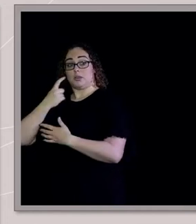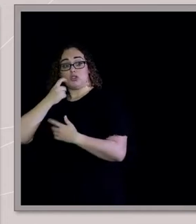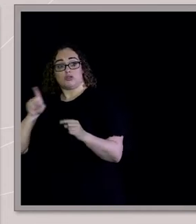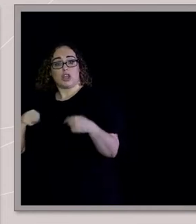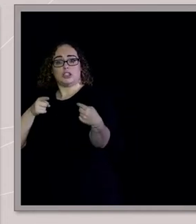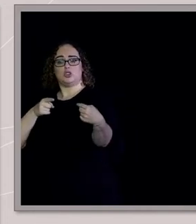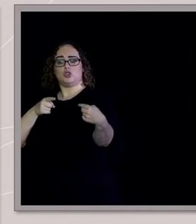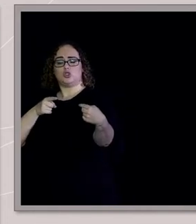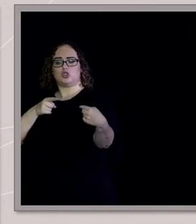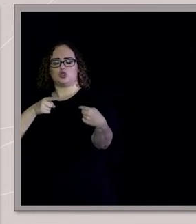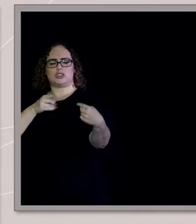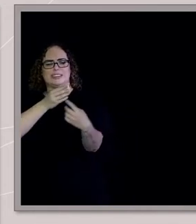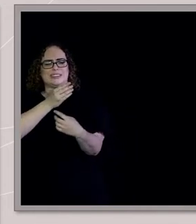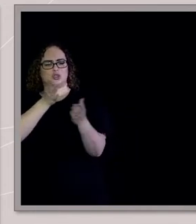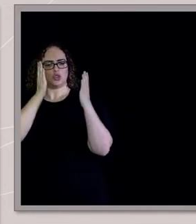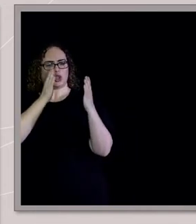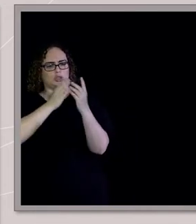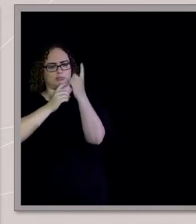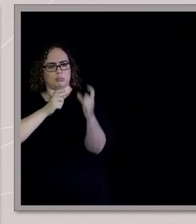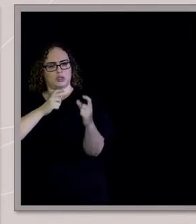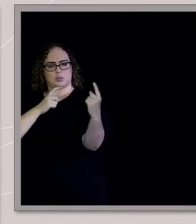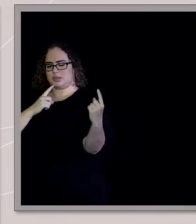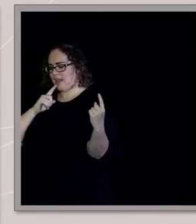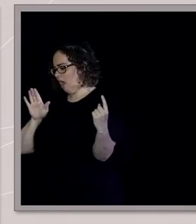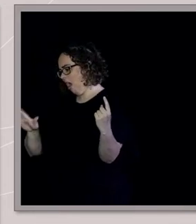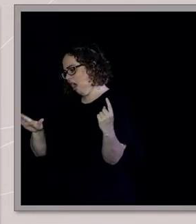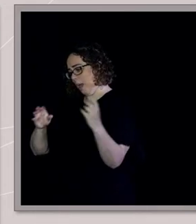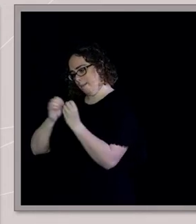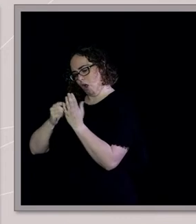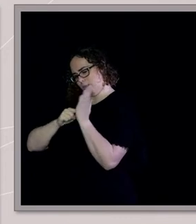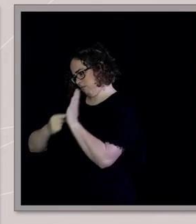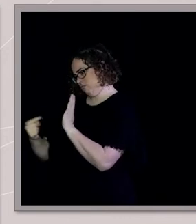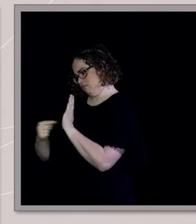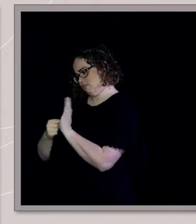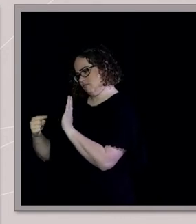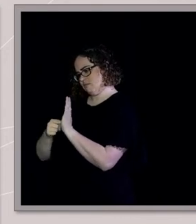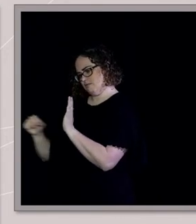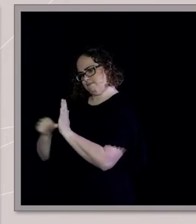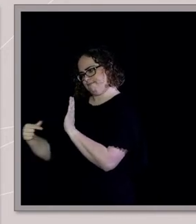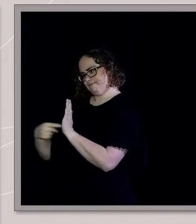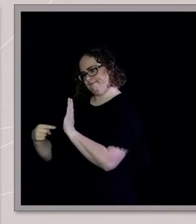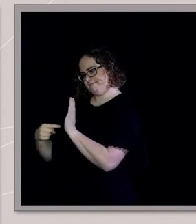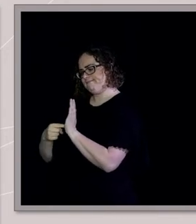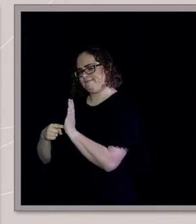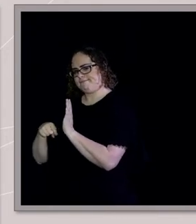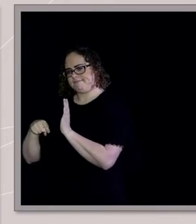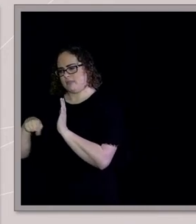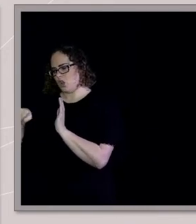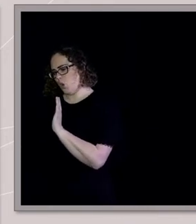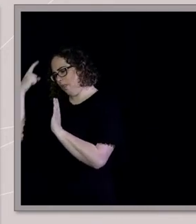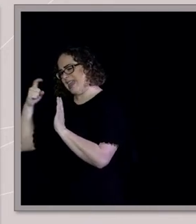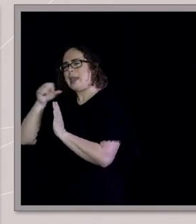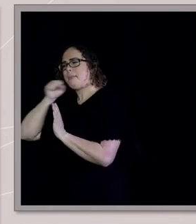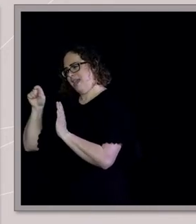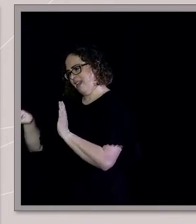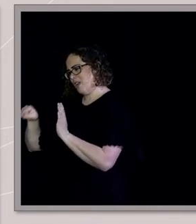you know, oh, that's just, that's just man's thinking or trust in God or that's a question of faith or, you know. Whether it was